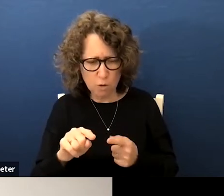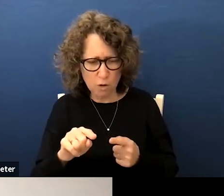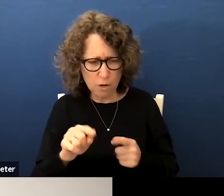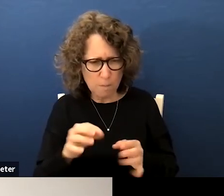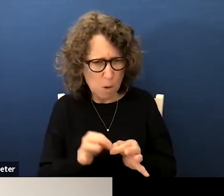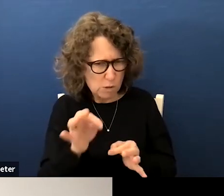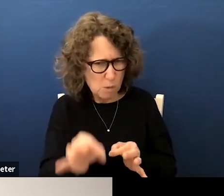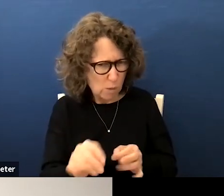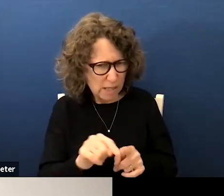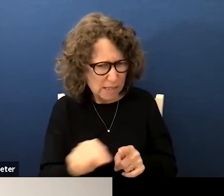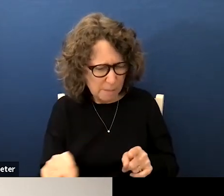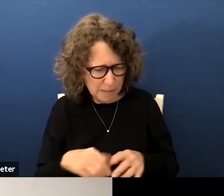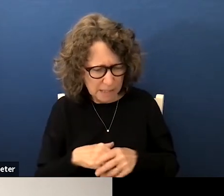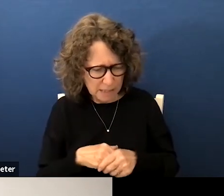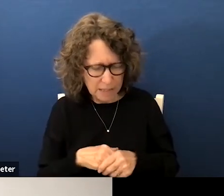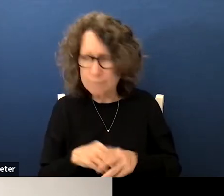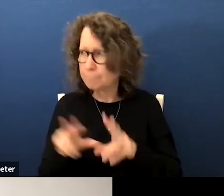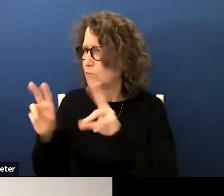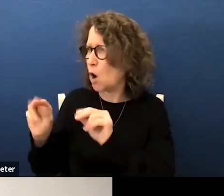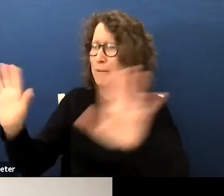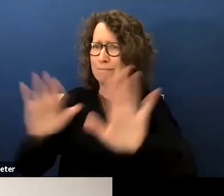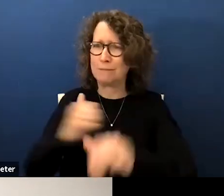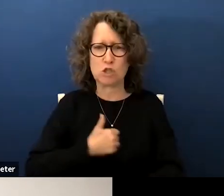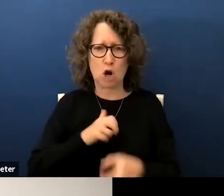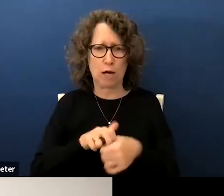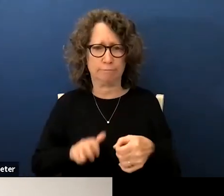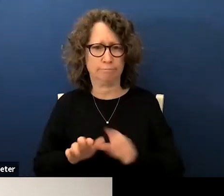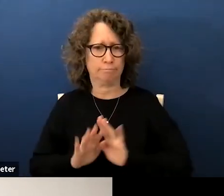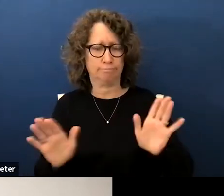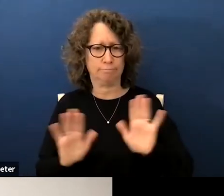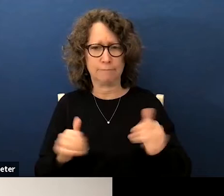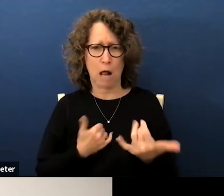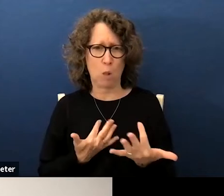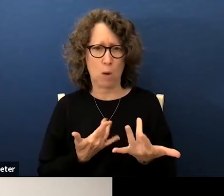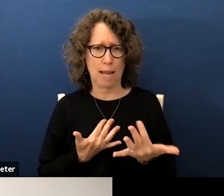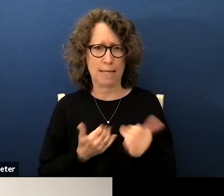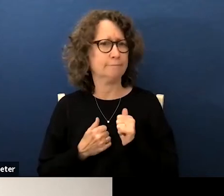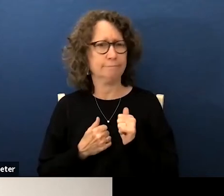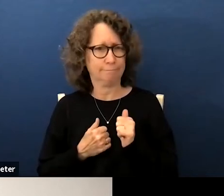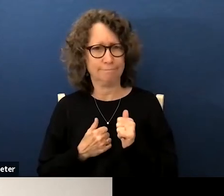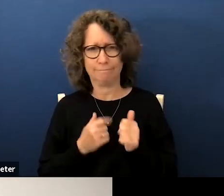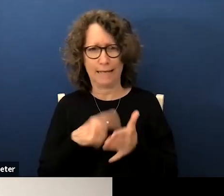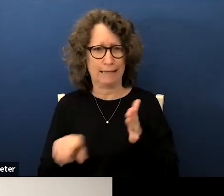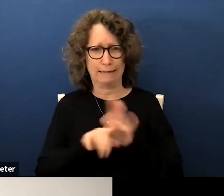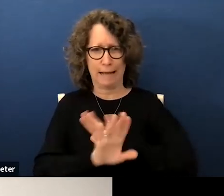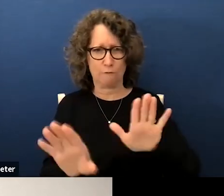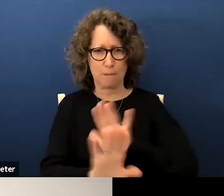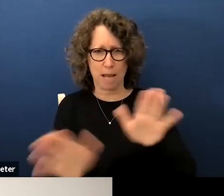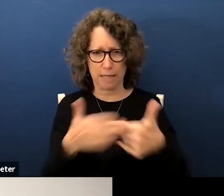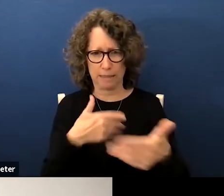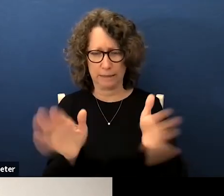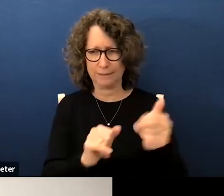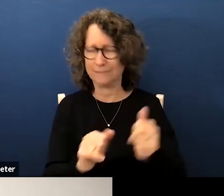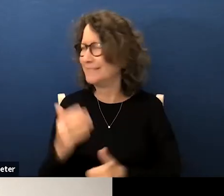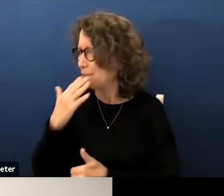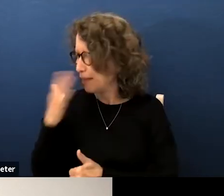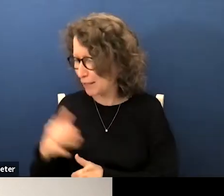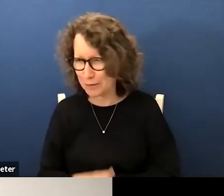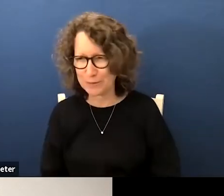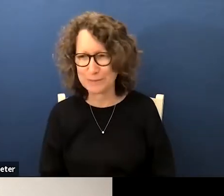no okay sorry there's two i'll wait my turn thank you thank you